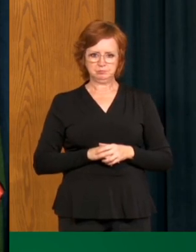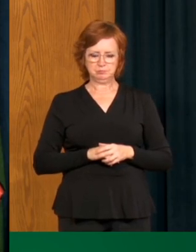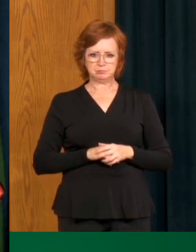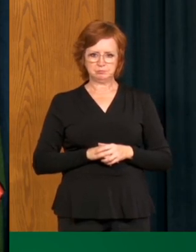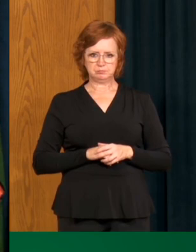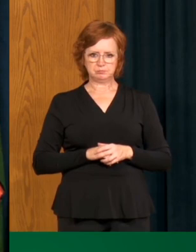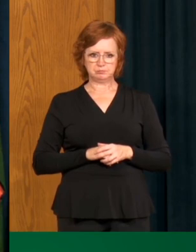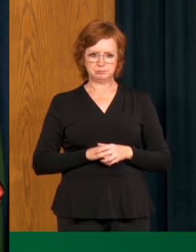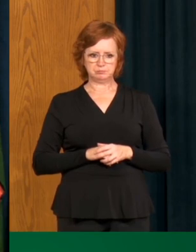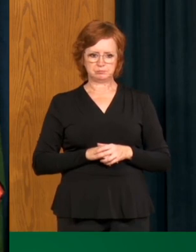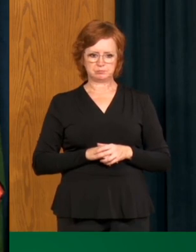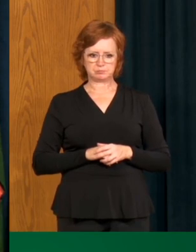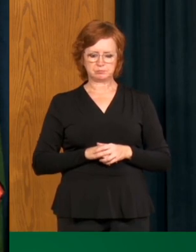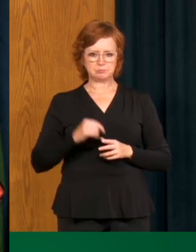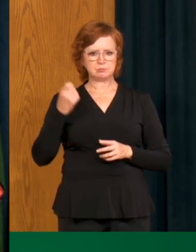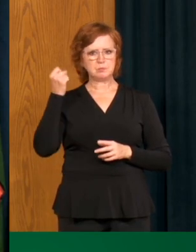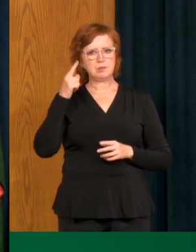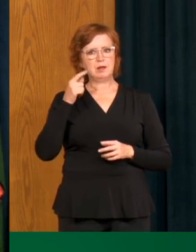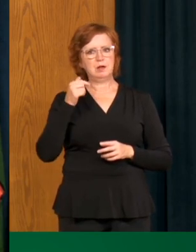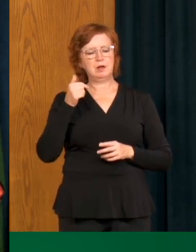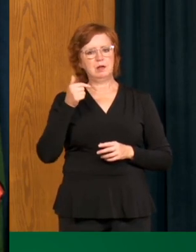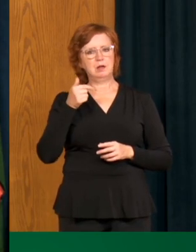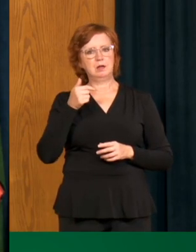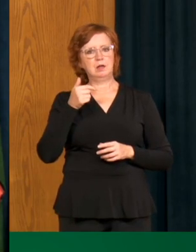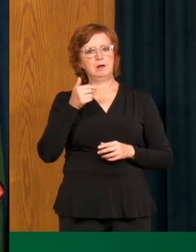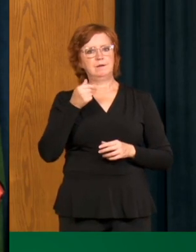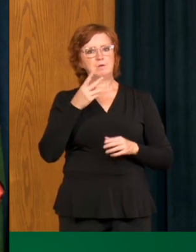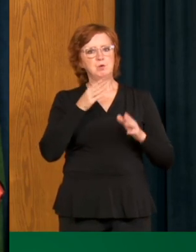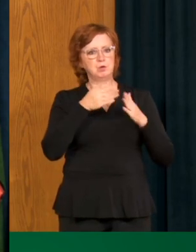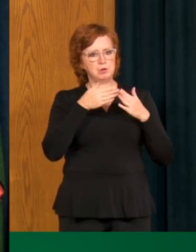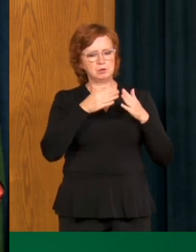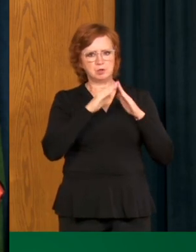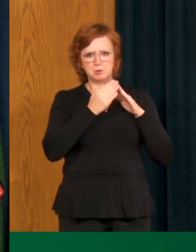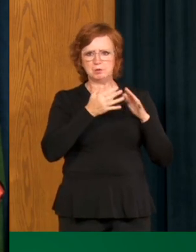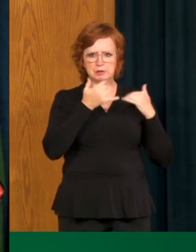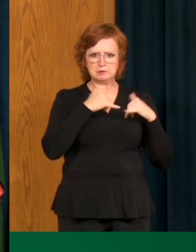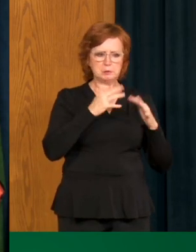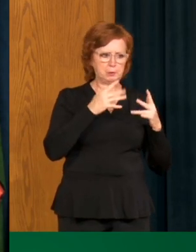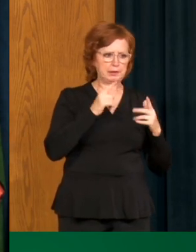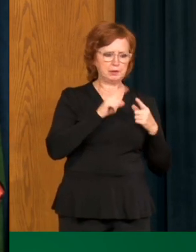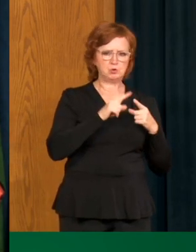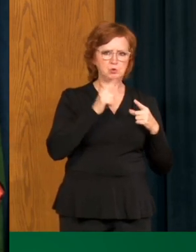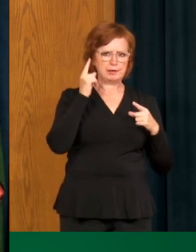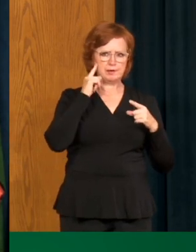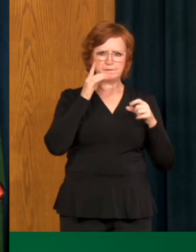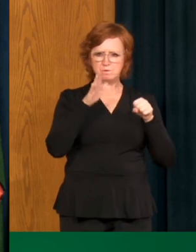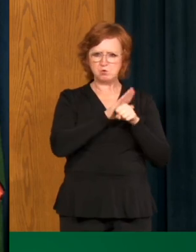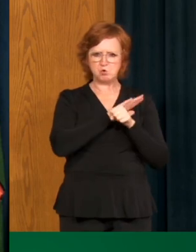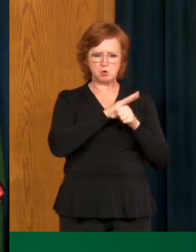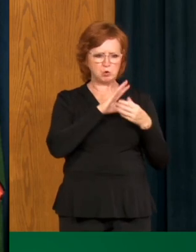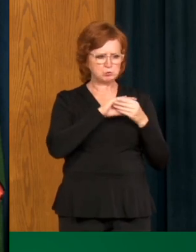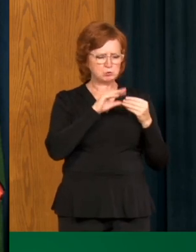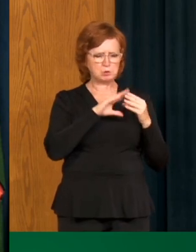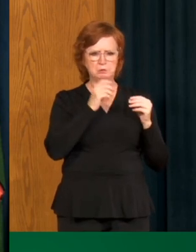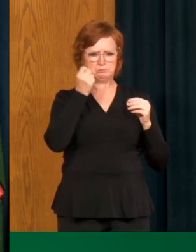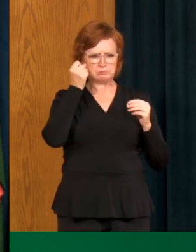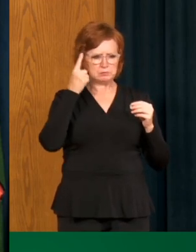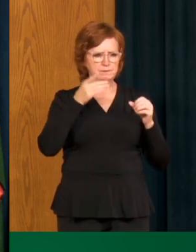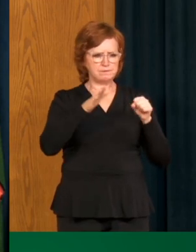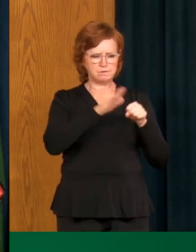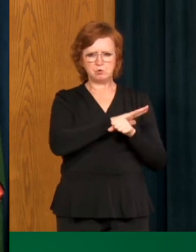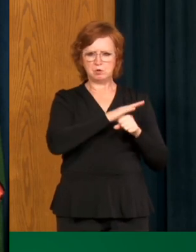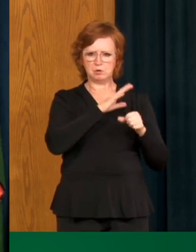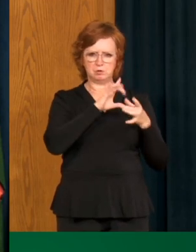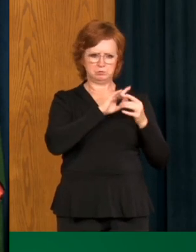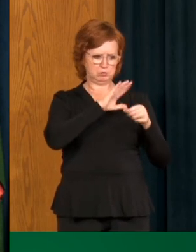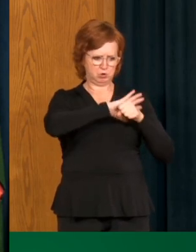that, uh, don't have all of the, the public education around, uh, you know, how, and we are learning about this virus on a daily and weekly basis,